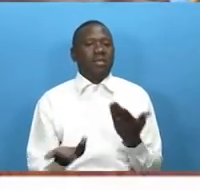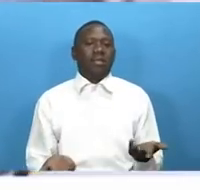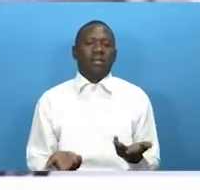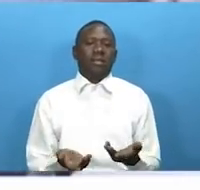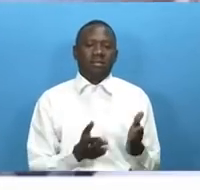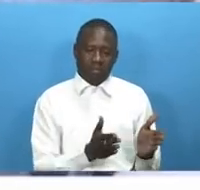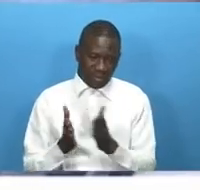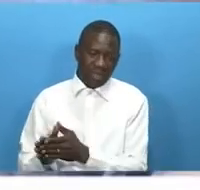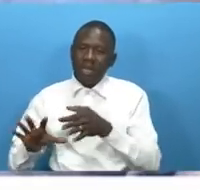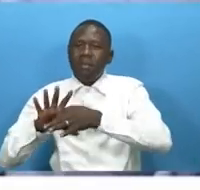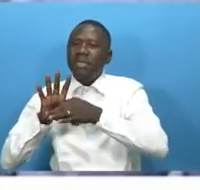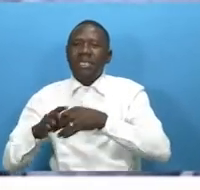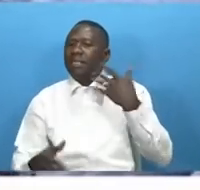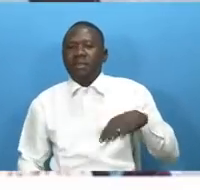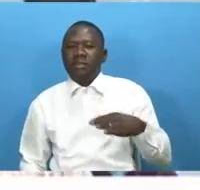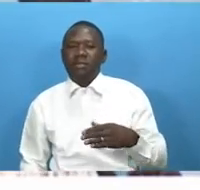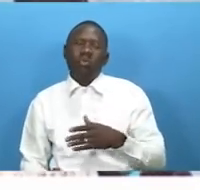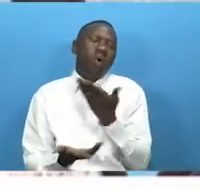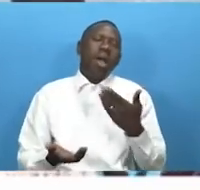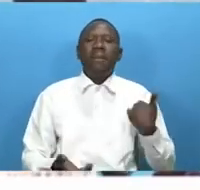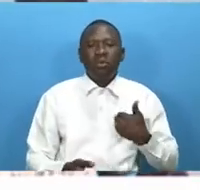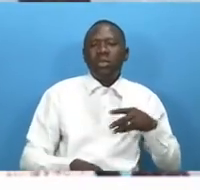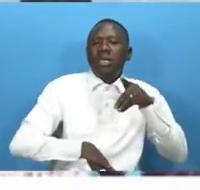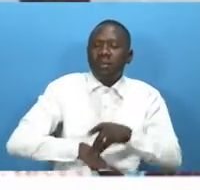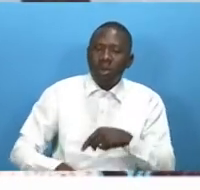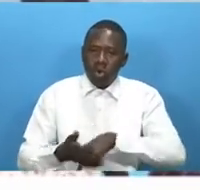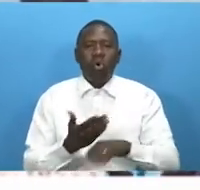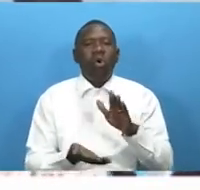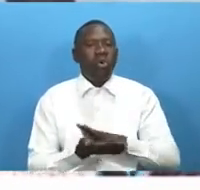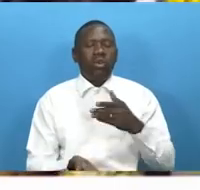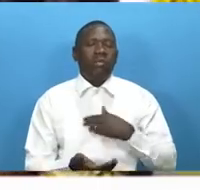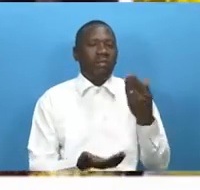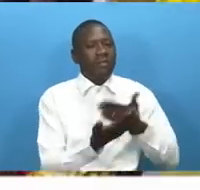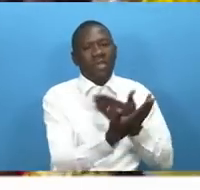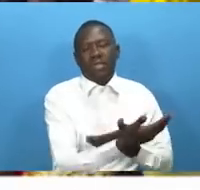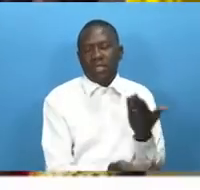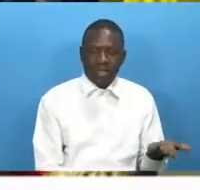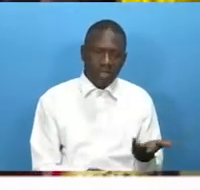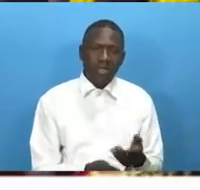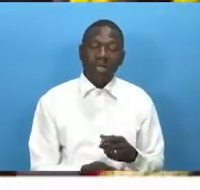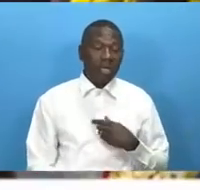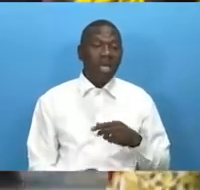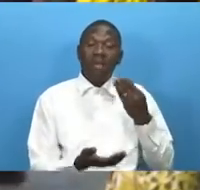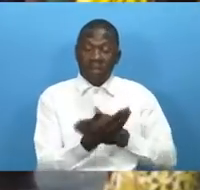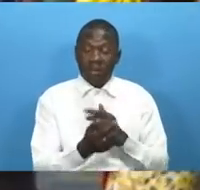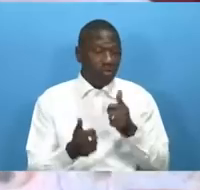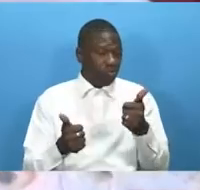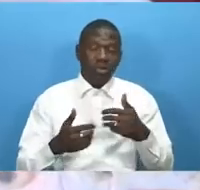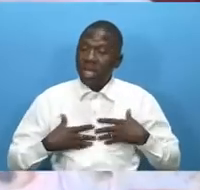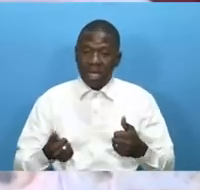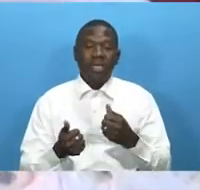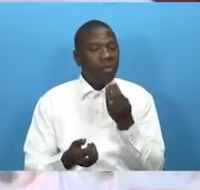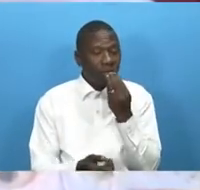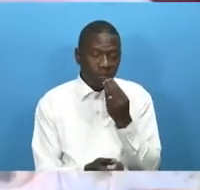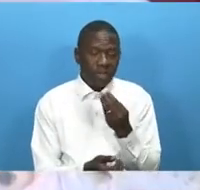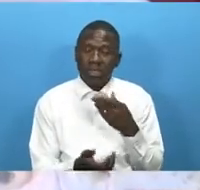so many of us rely on fish and that is what i can afford as for now as essential as fish is to a healthy diet the current situation is